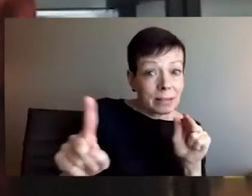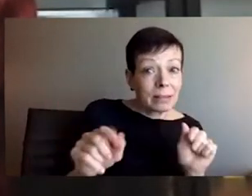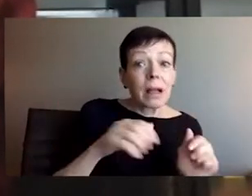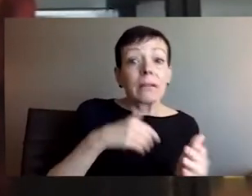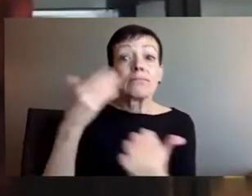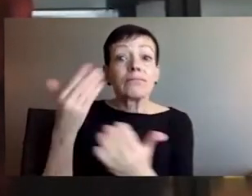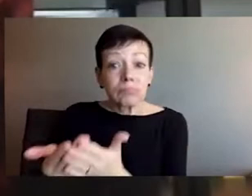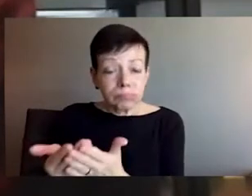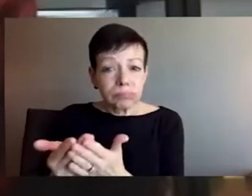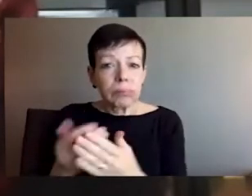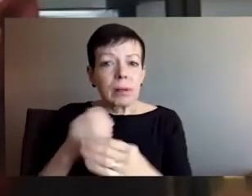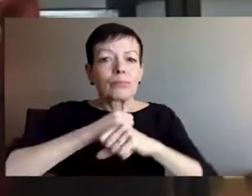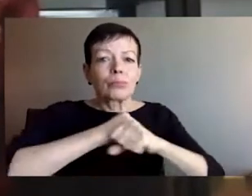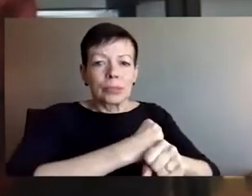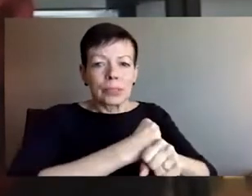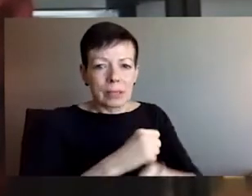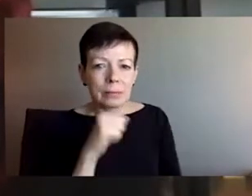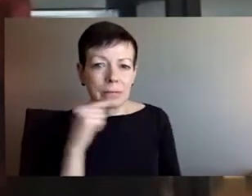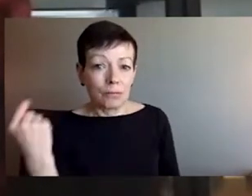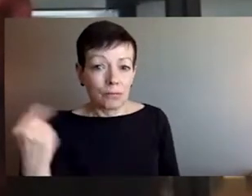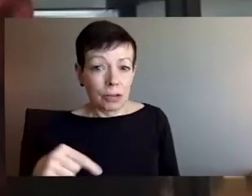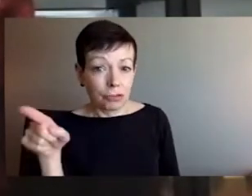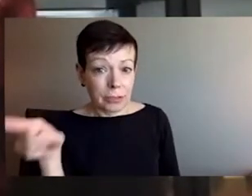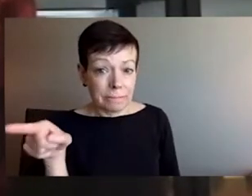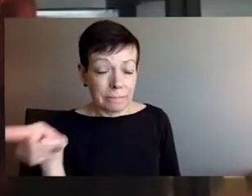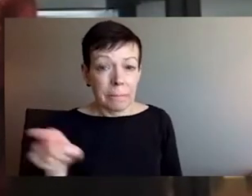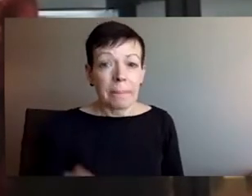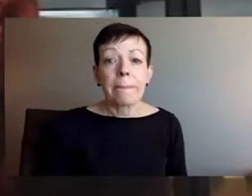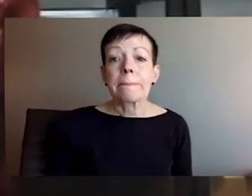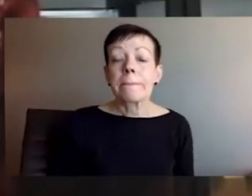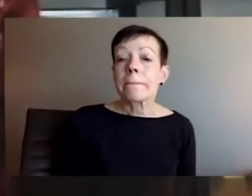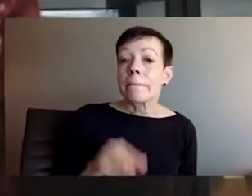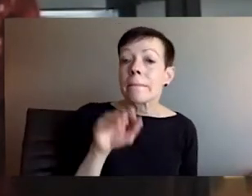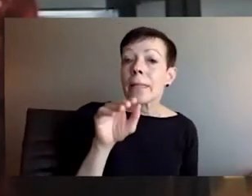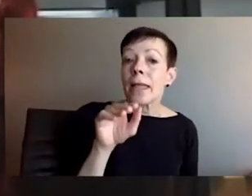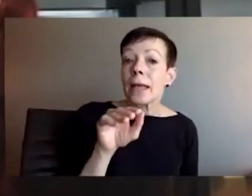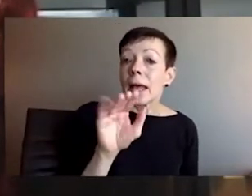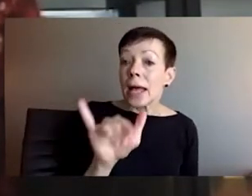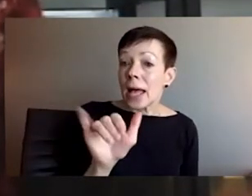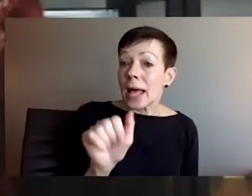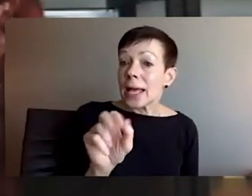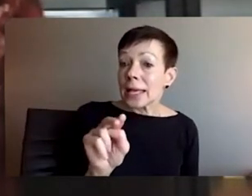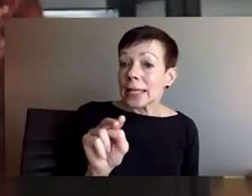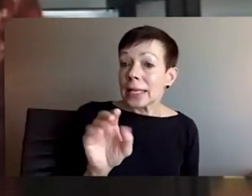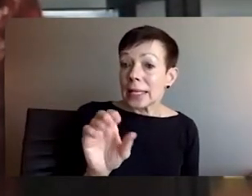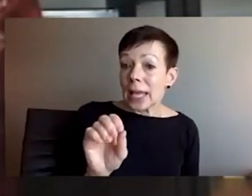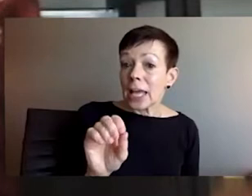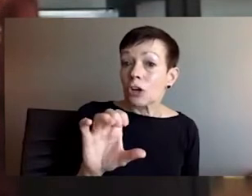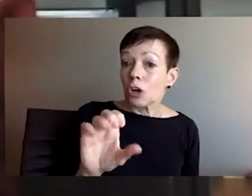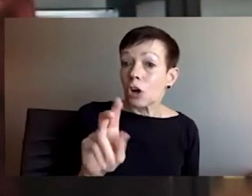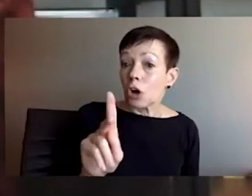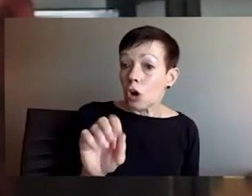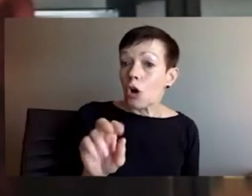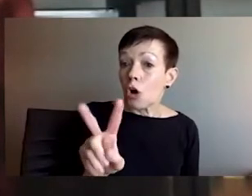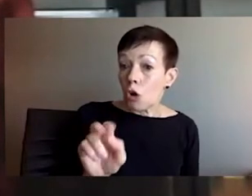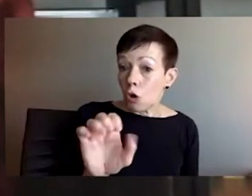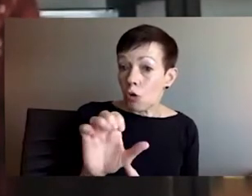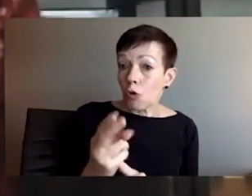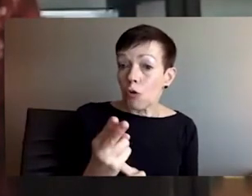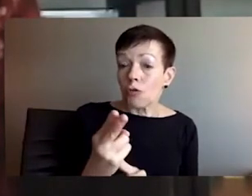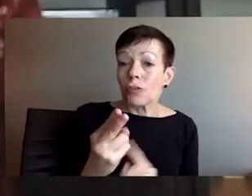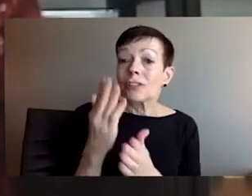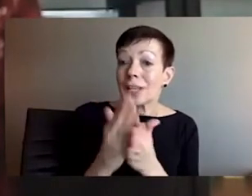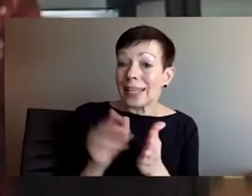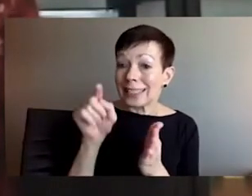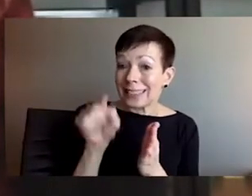contact and transmission of information in order to understand how this is unfolding. I mentioned Viktor Yanukovych, with whom many of you are